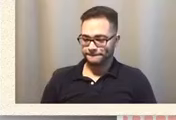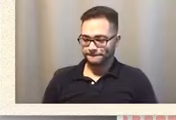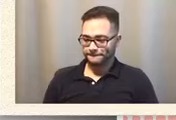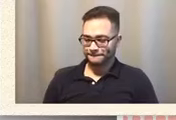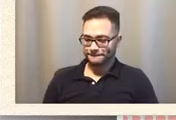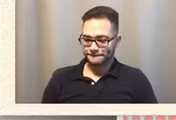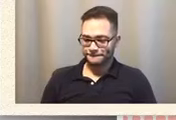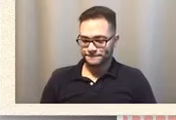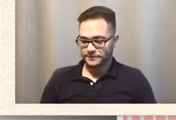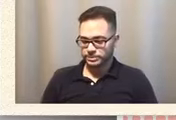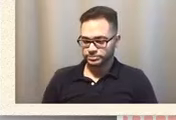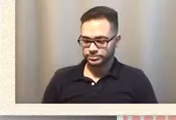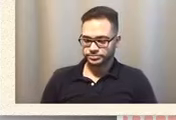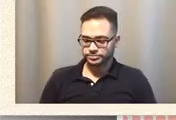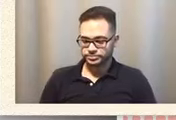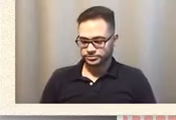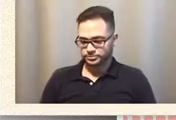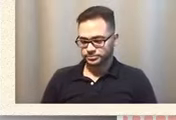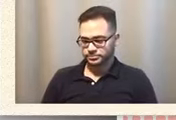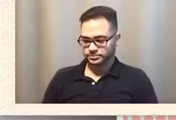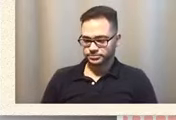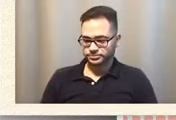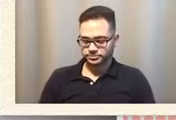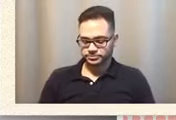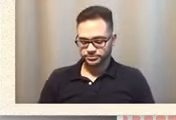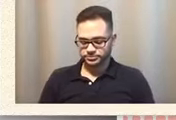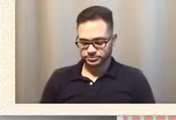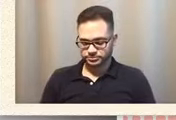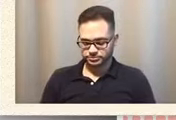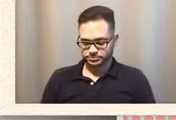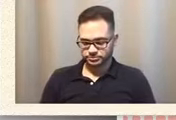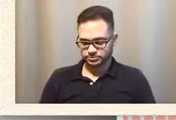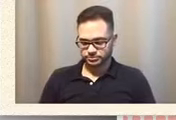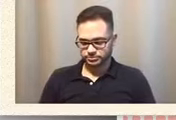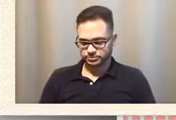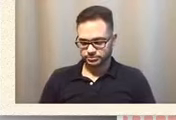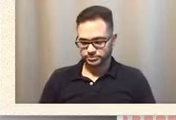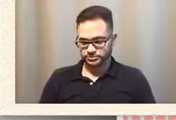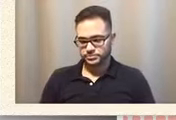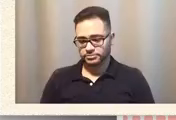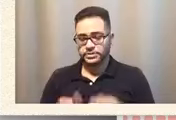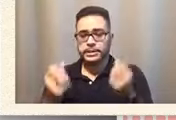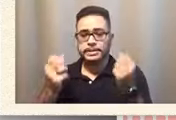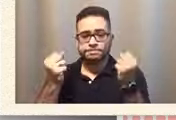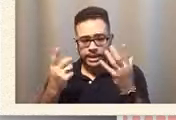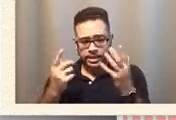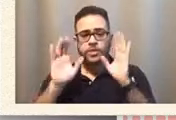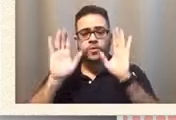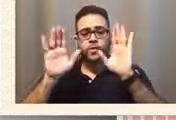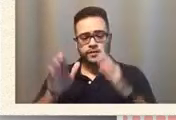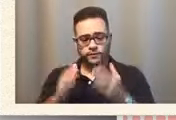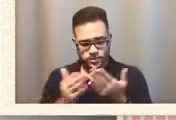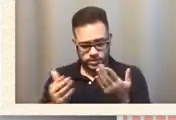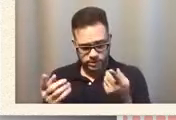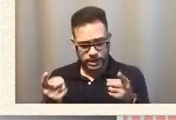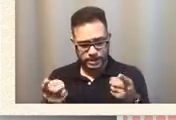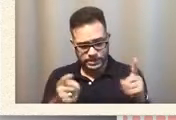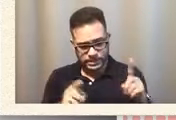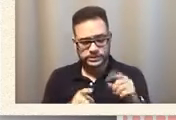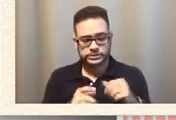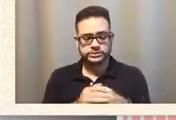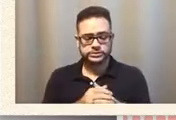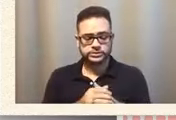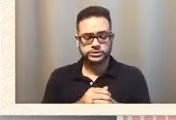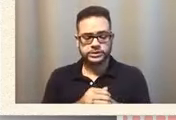okay uh many many wonderful things happen as usually being positive